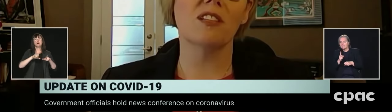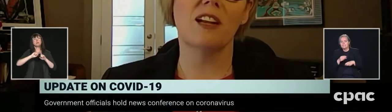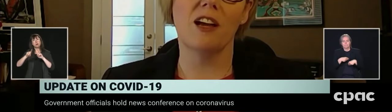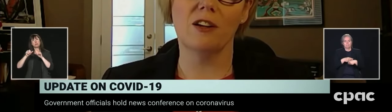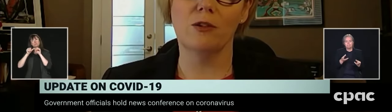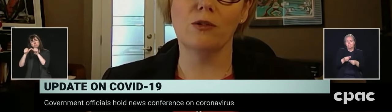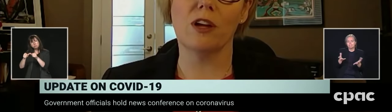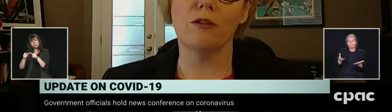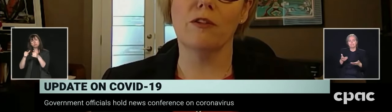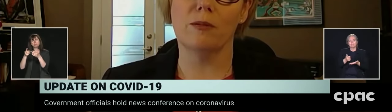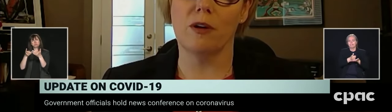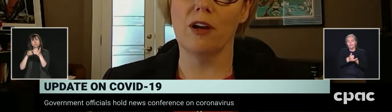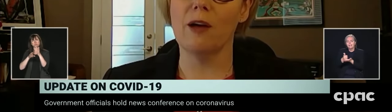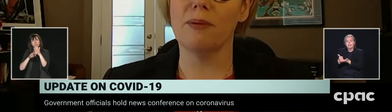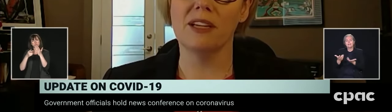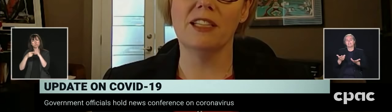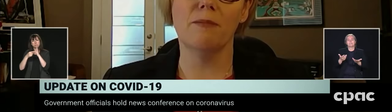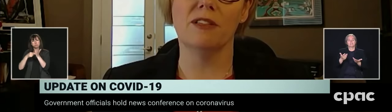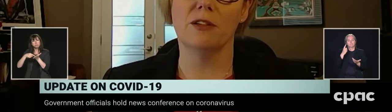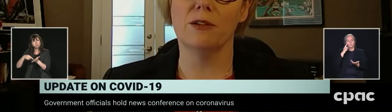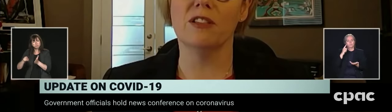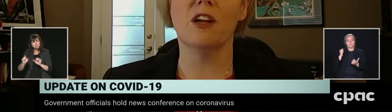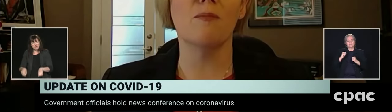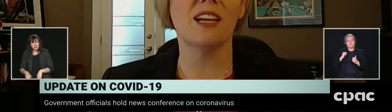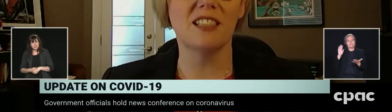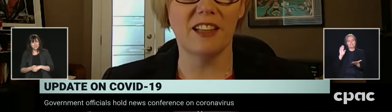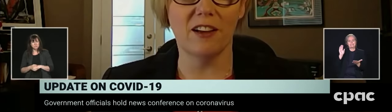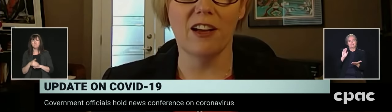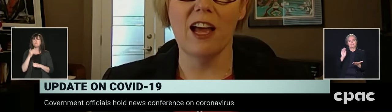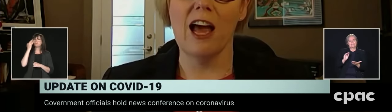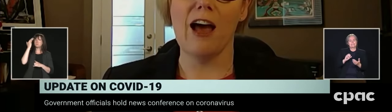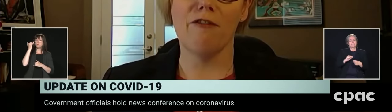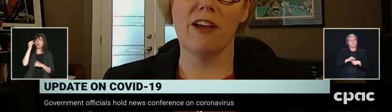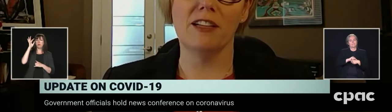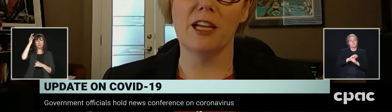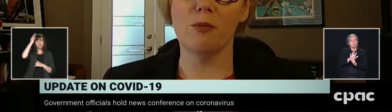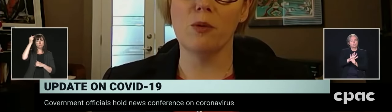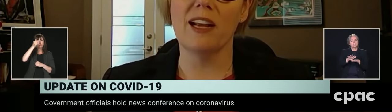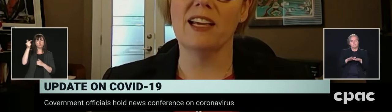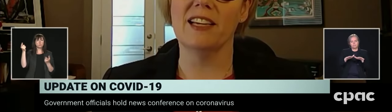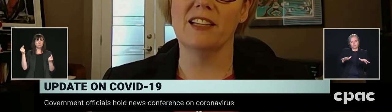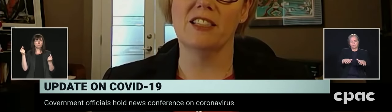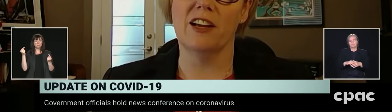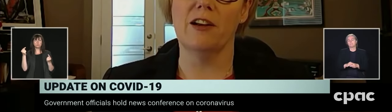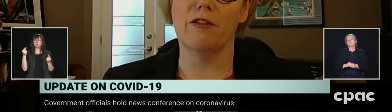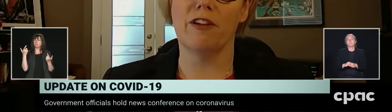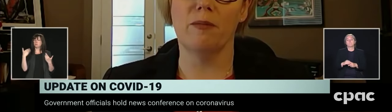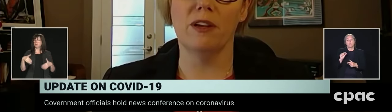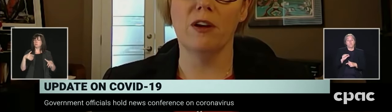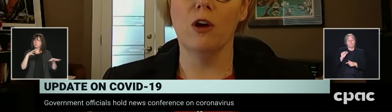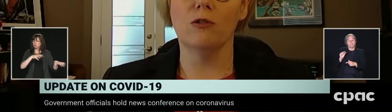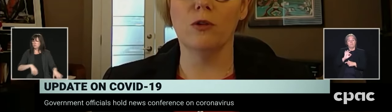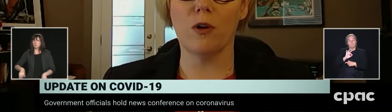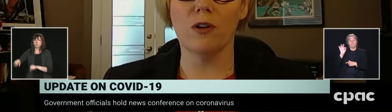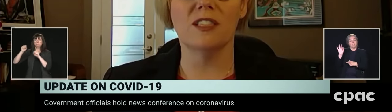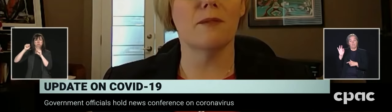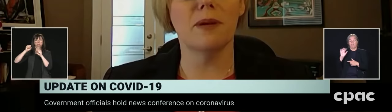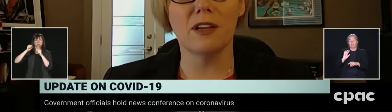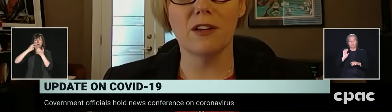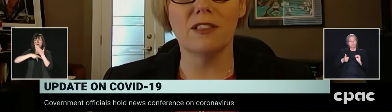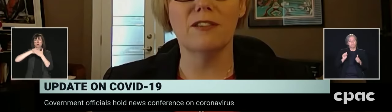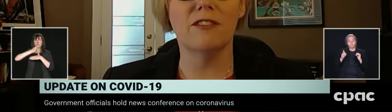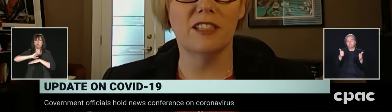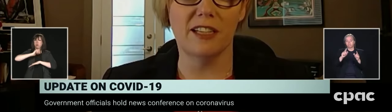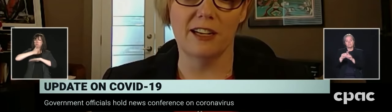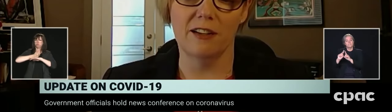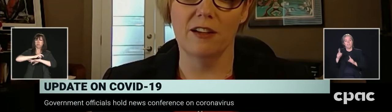C'est pour cela que notre gouvernement a pris des mesures sans précédent afin d'appuyer les Canadiens et leurs familles durant cette